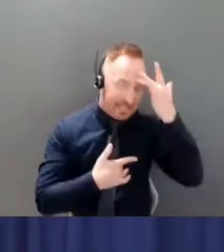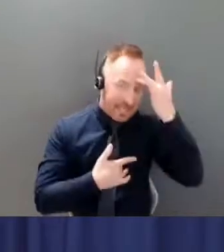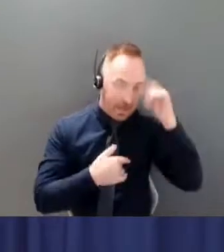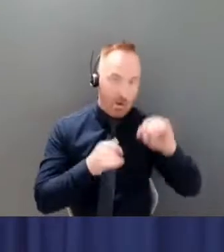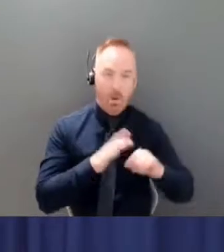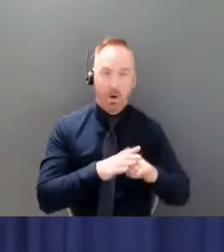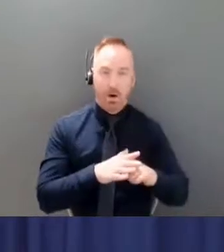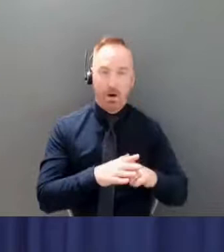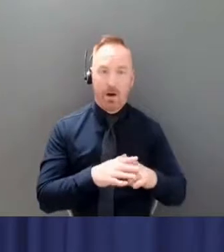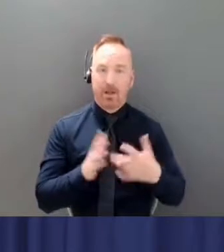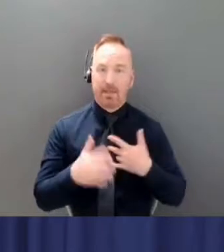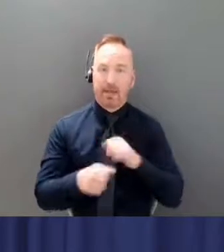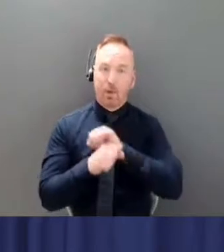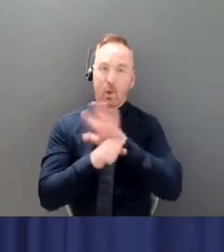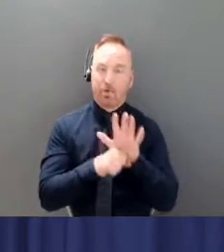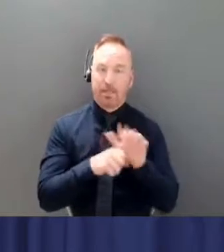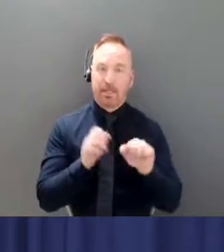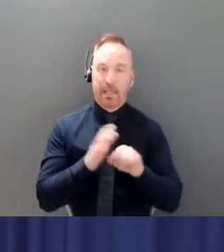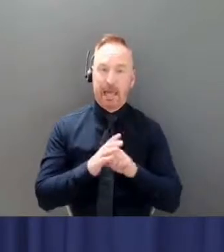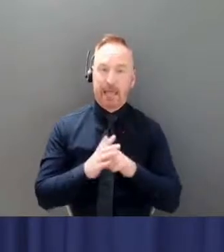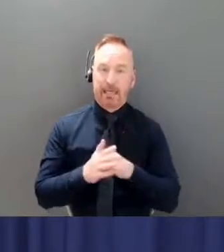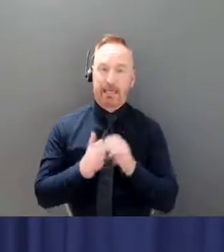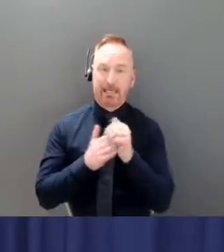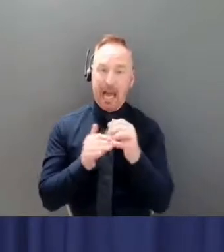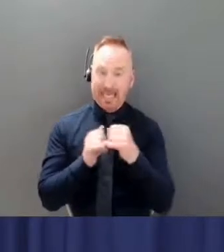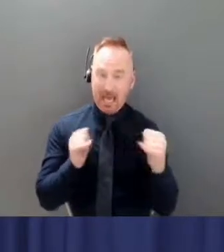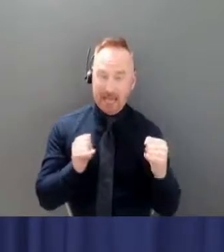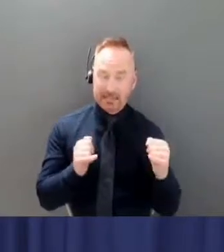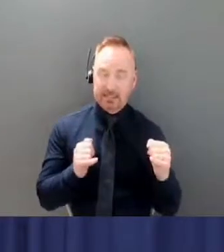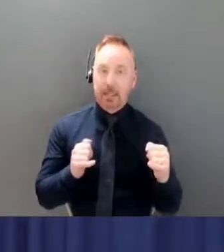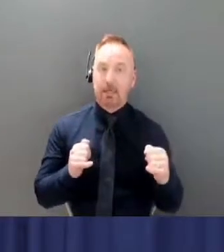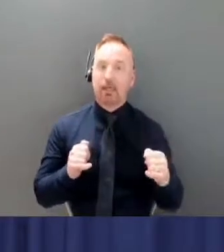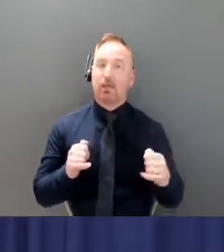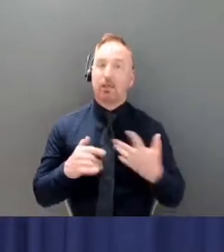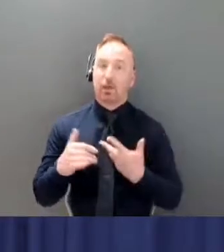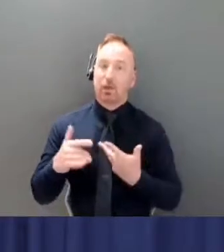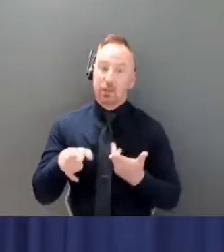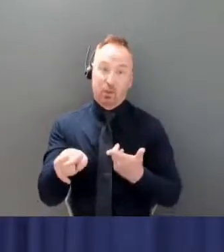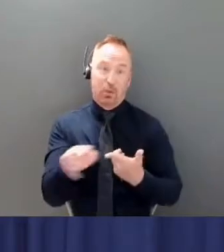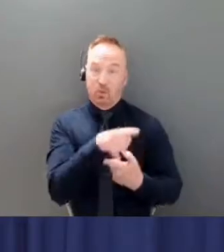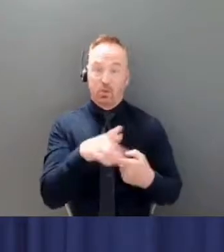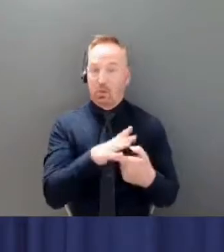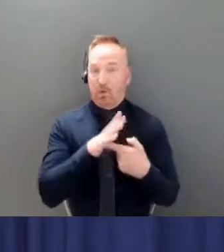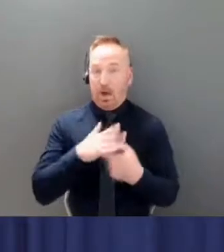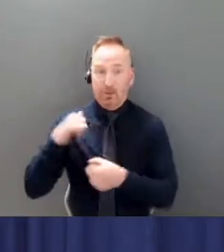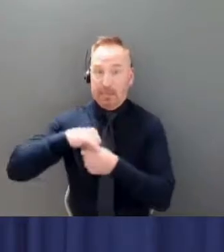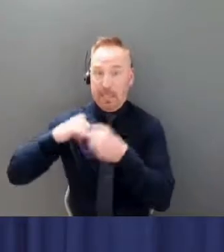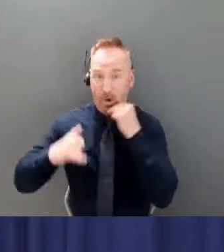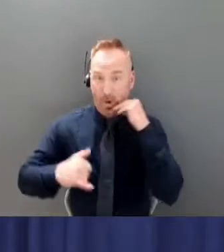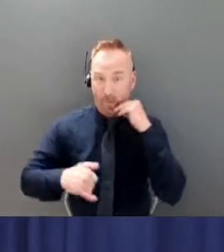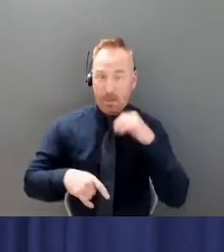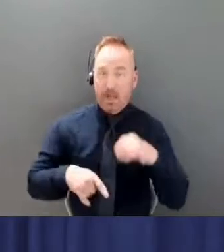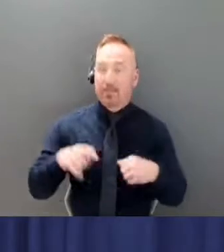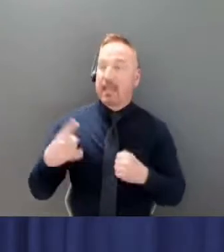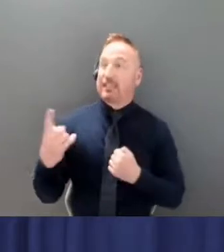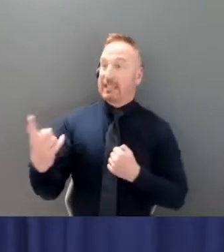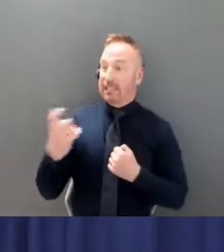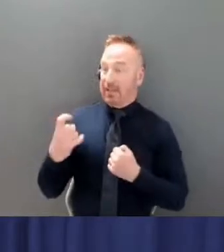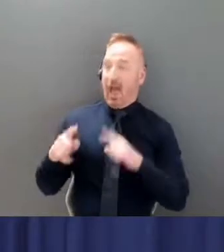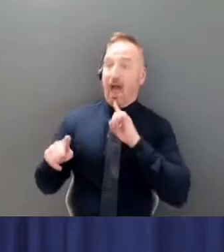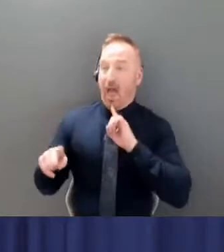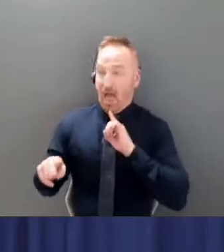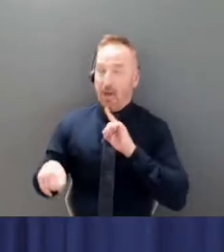guidance so uh we're certainly supportive of that uh i can't answer you with respect to the specific request you're talking about but uh